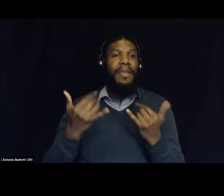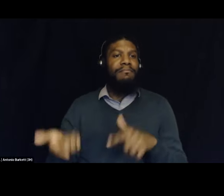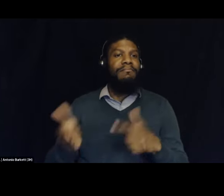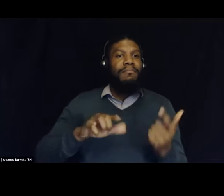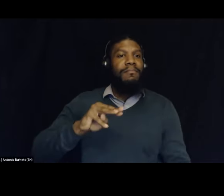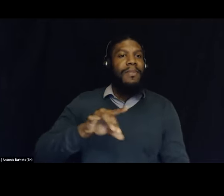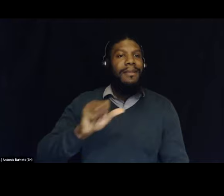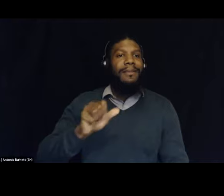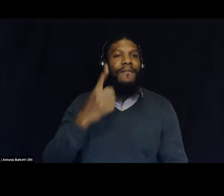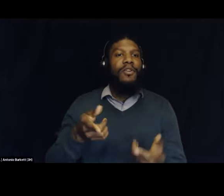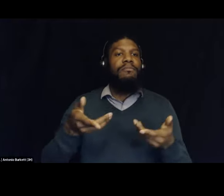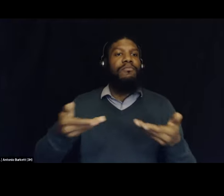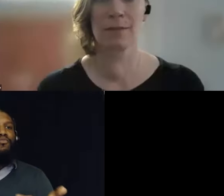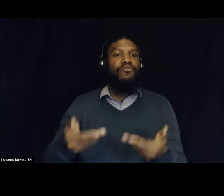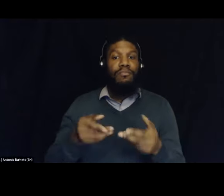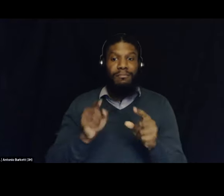today.